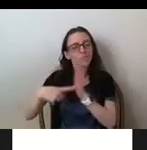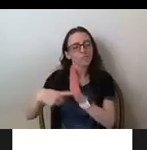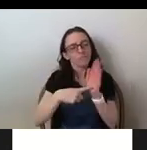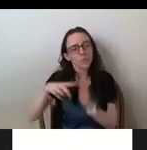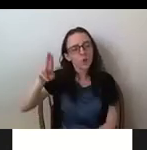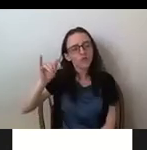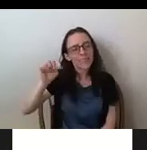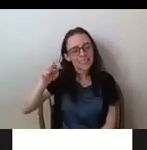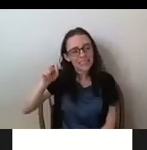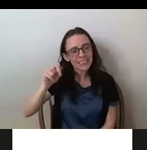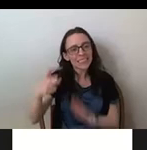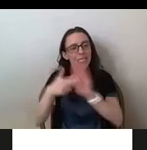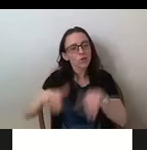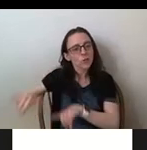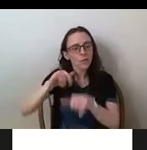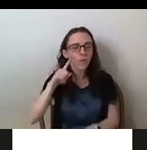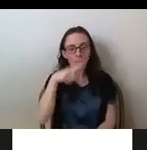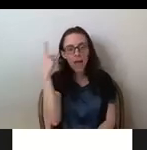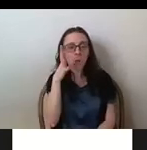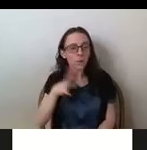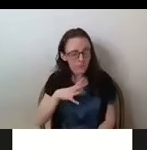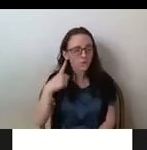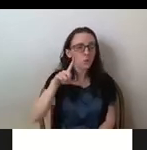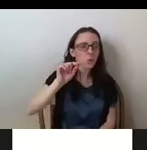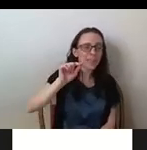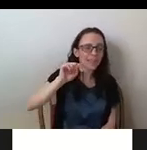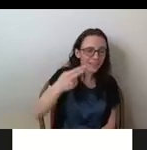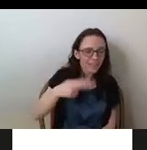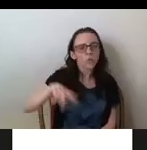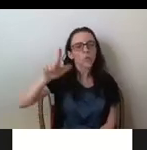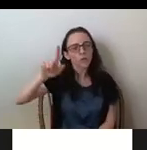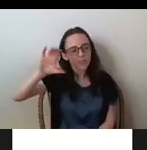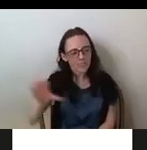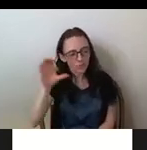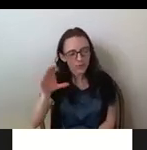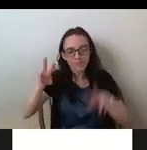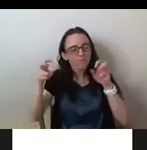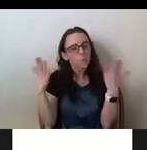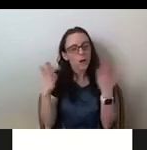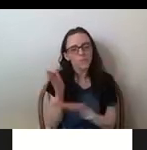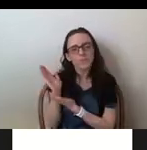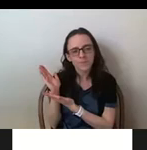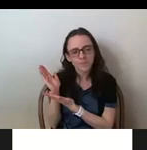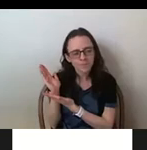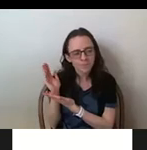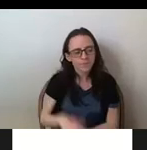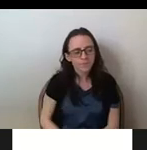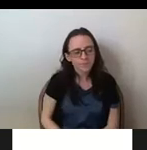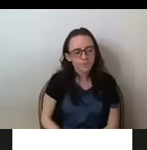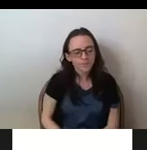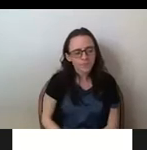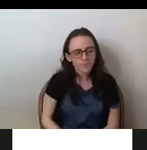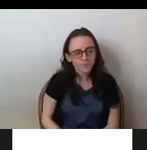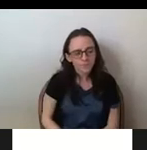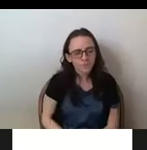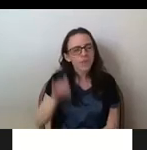throughout the 20th and 21st century. And she says it can be hard to stand up in a cricket room which references the ways in which black women have tried to